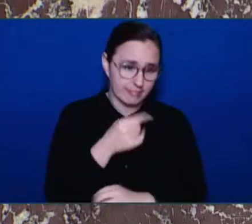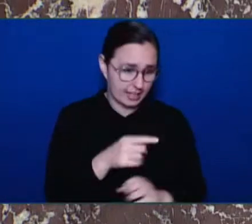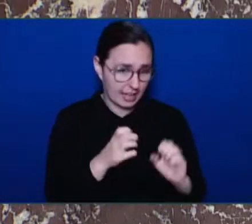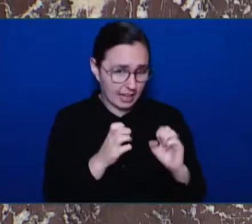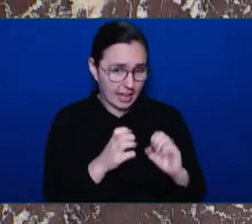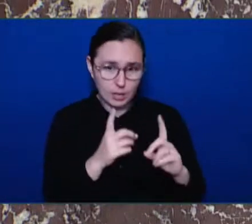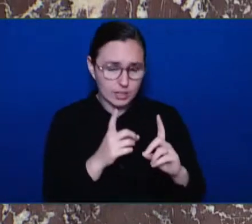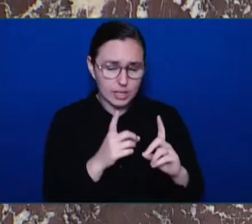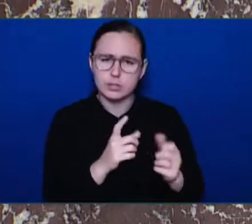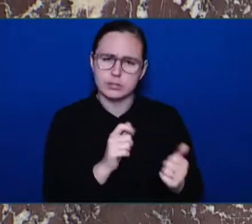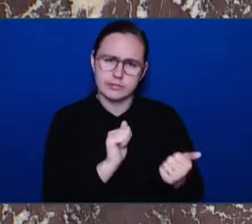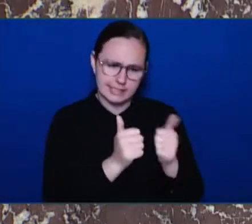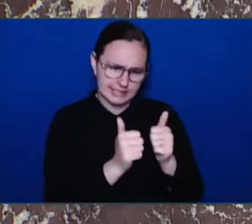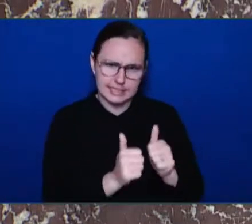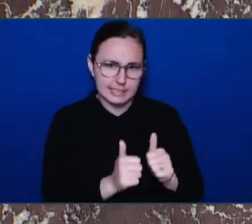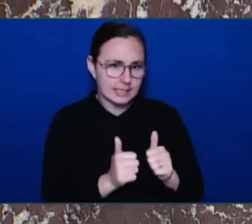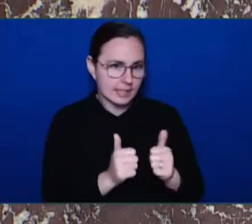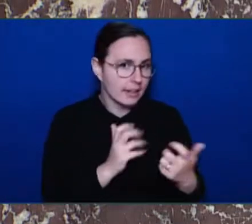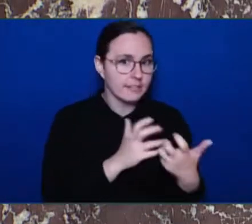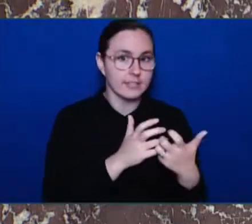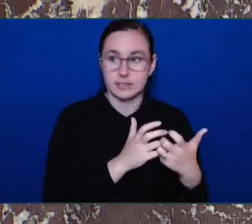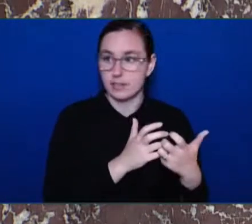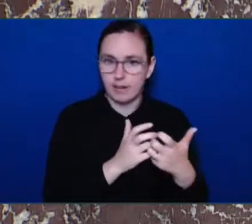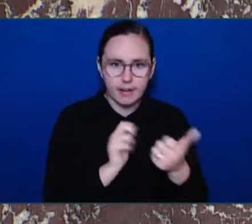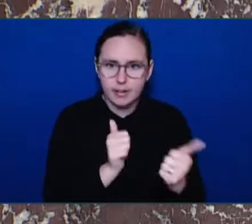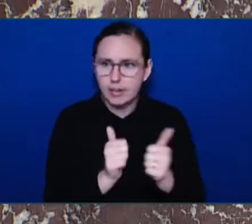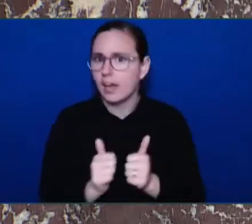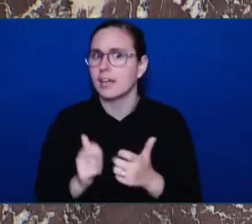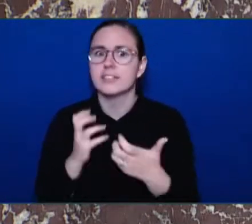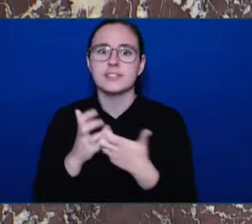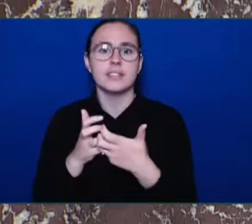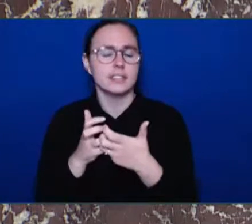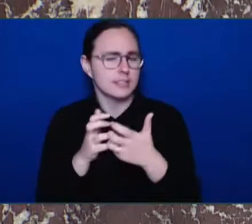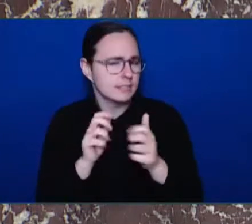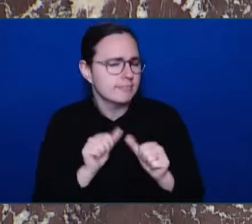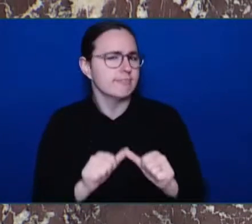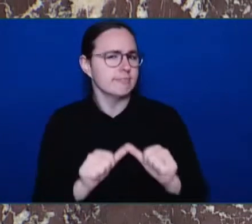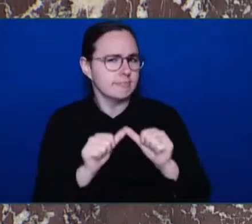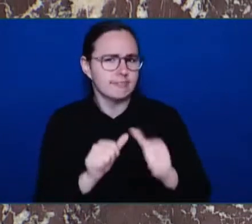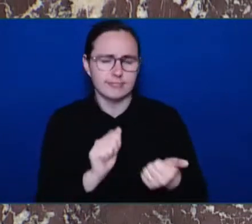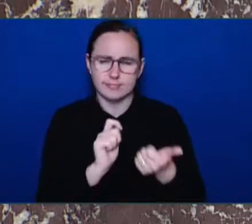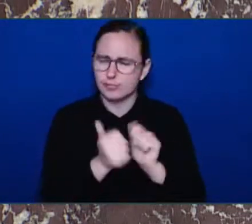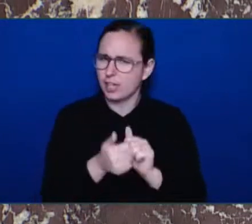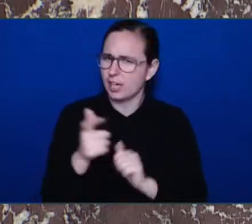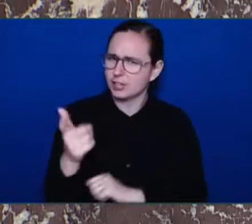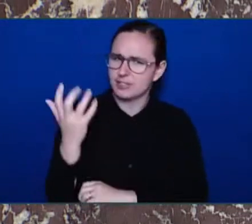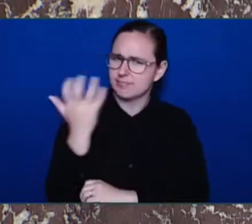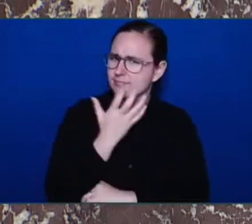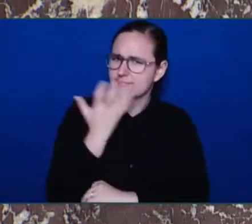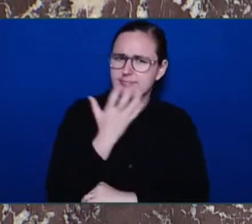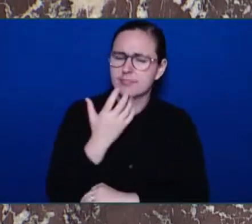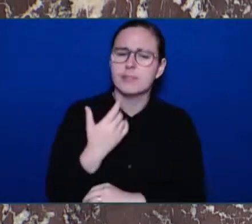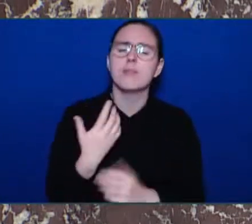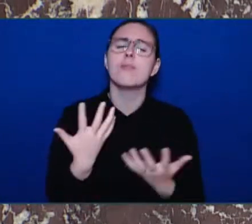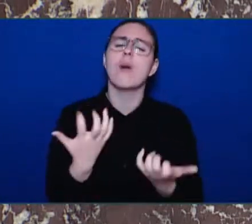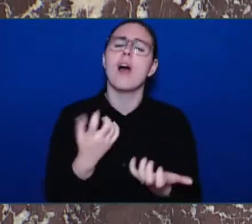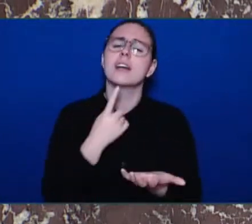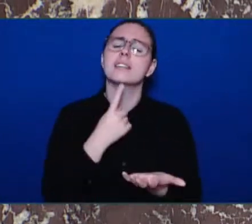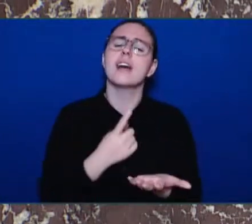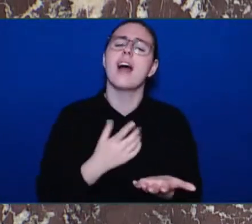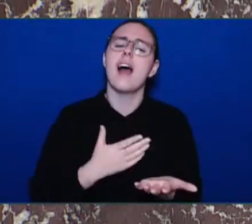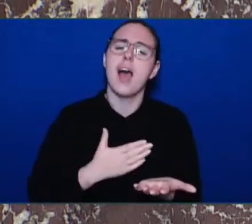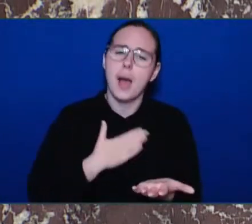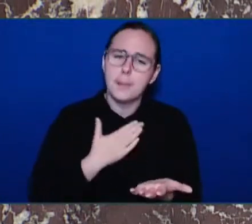remarkable. So, today, I say Happy World Teachers' Day and thank you to all of British Columbia's teachers and